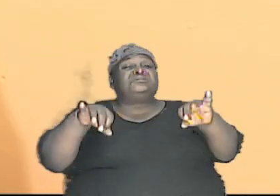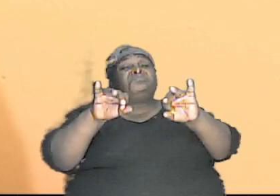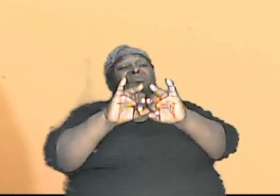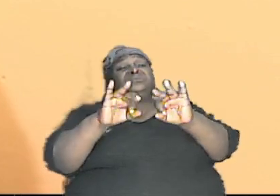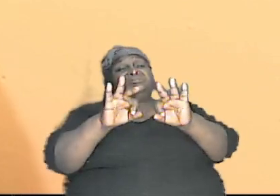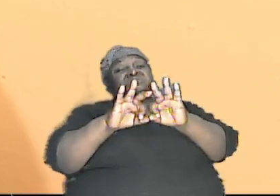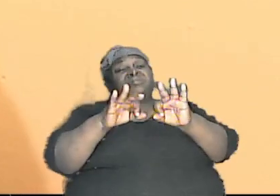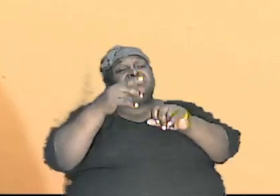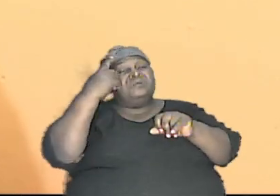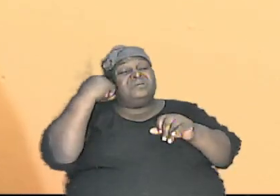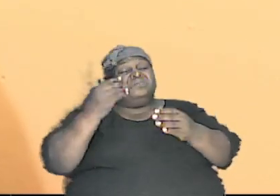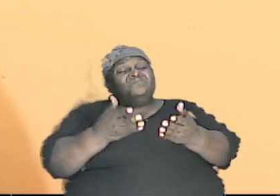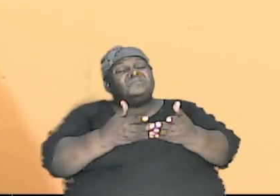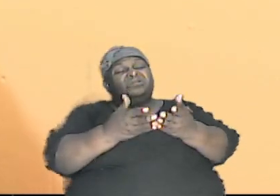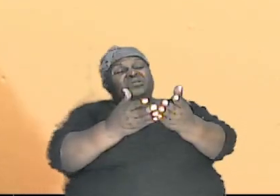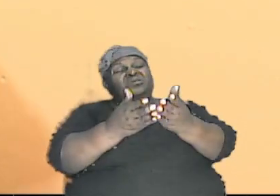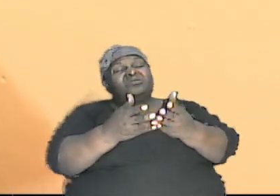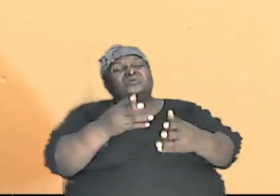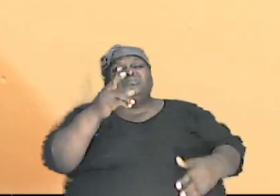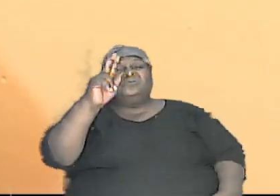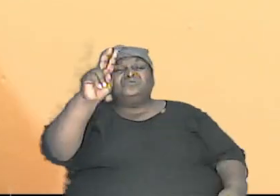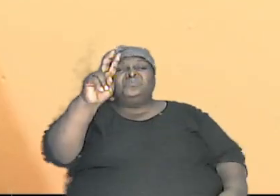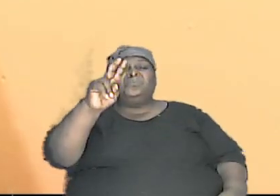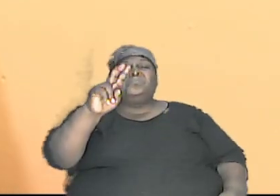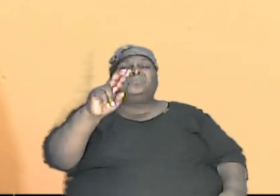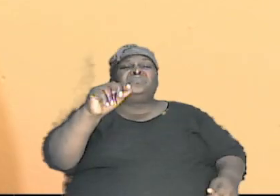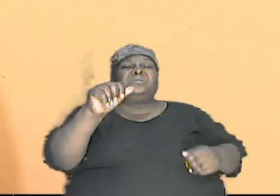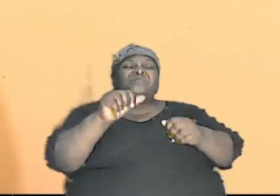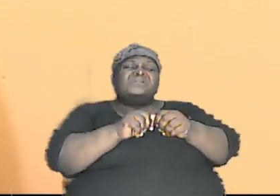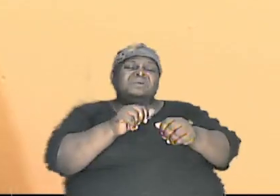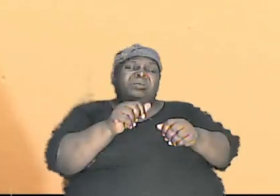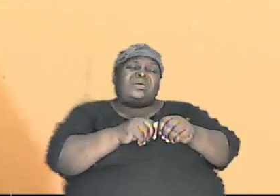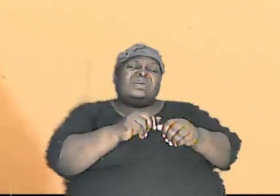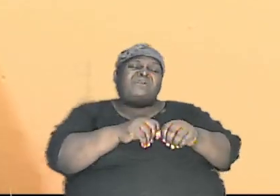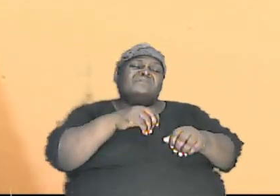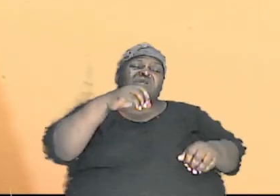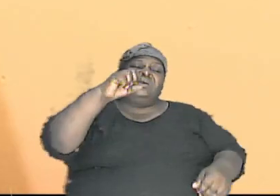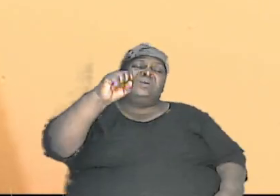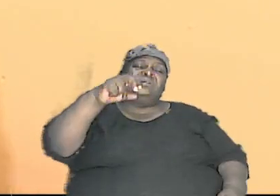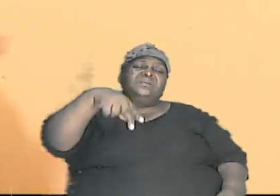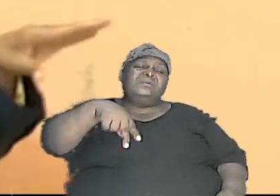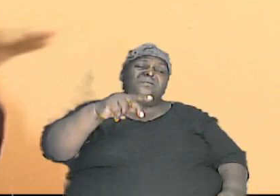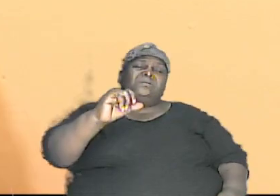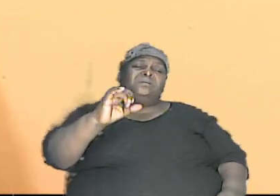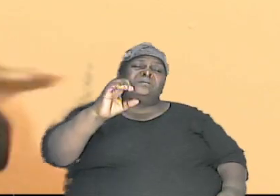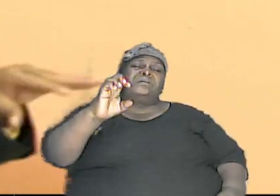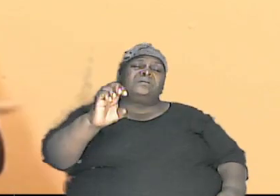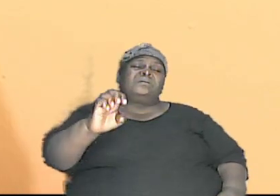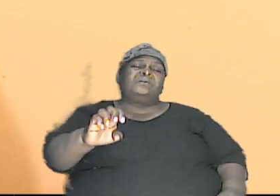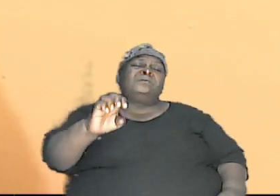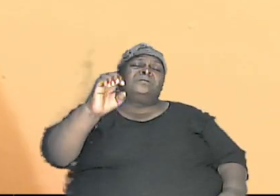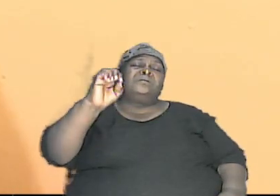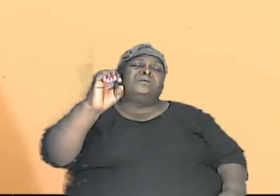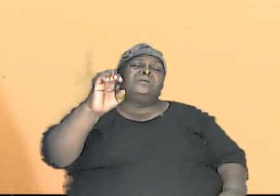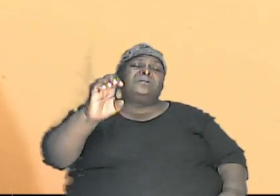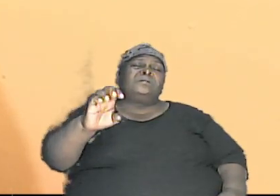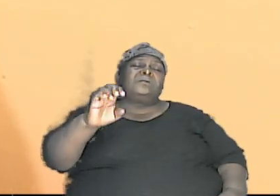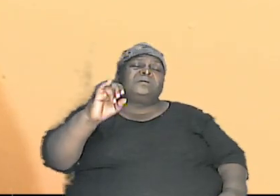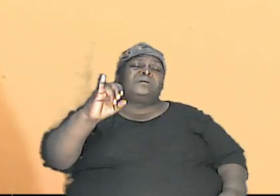ark to hold two of every species and every breed God did not say that